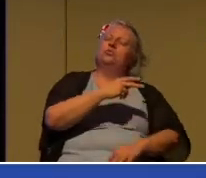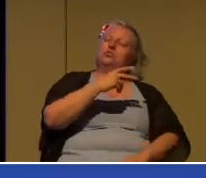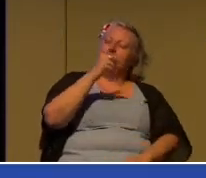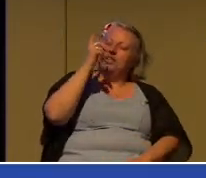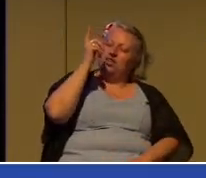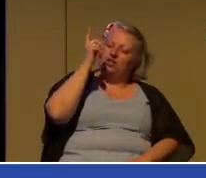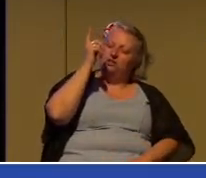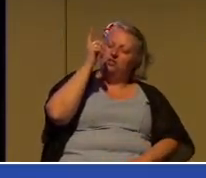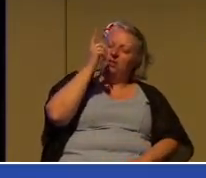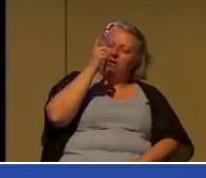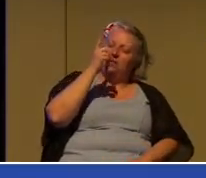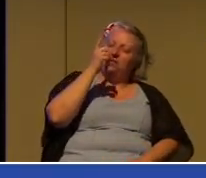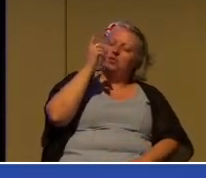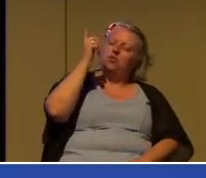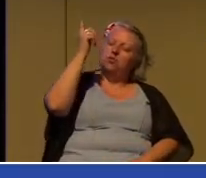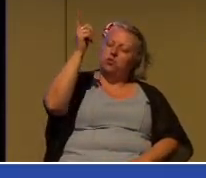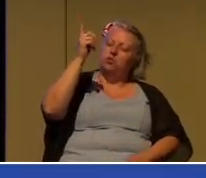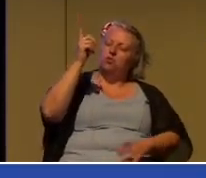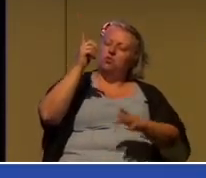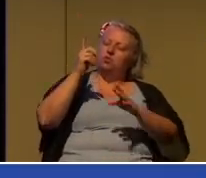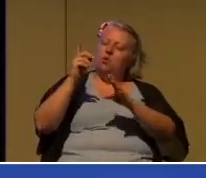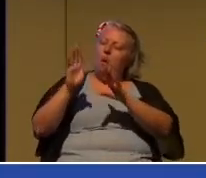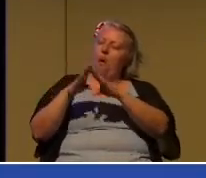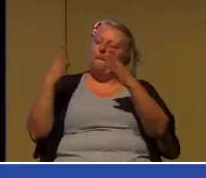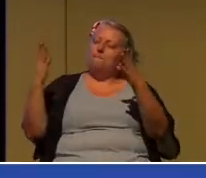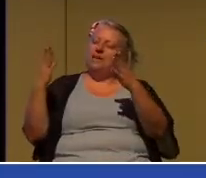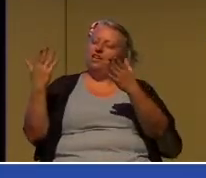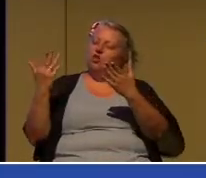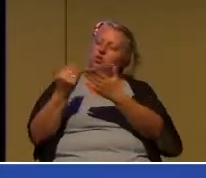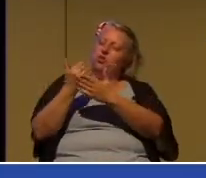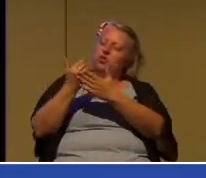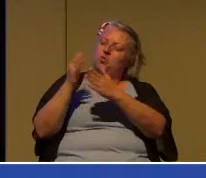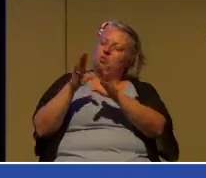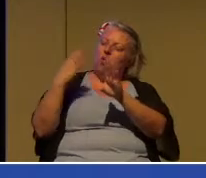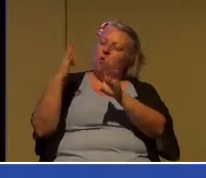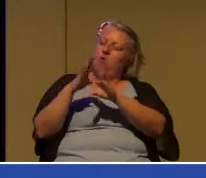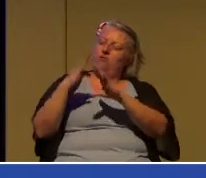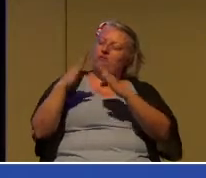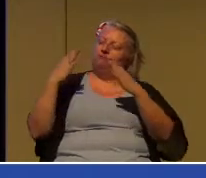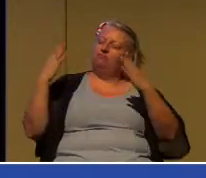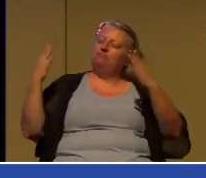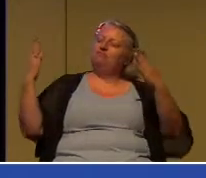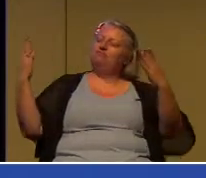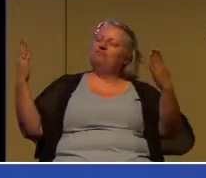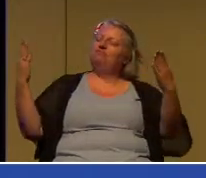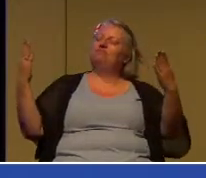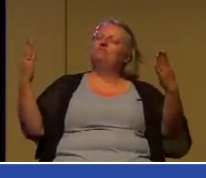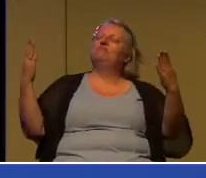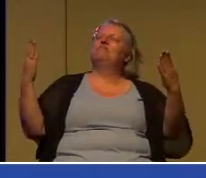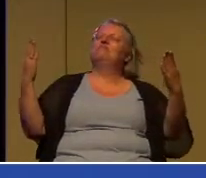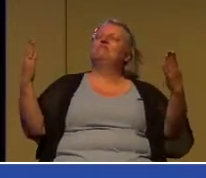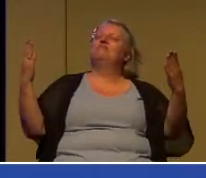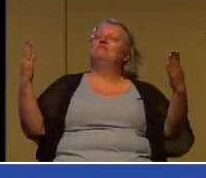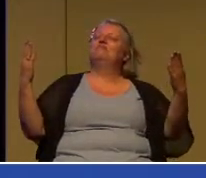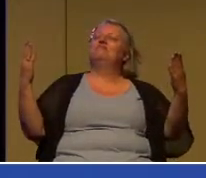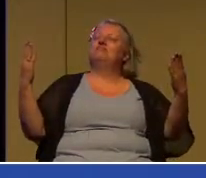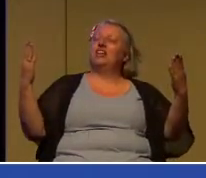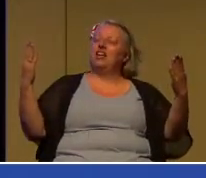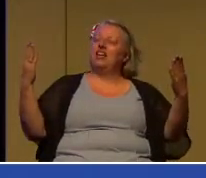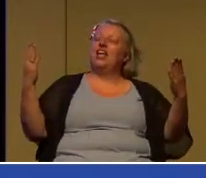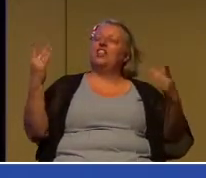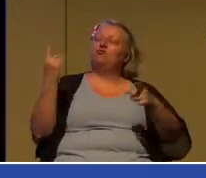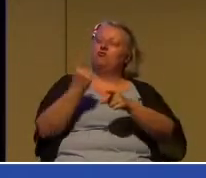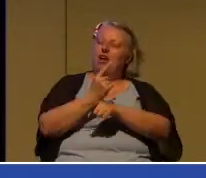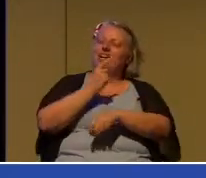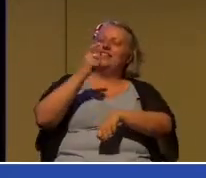and we've walked through that whole process in the way that we've just been describing it, when the time is right, you'll open the next door